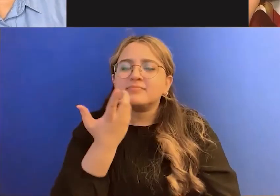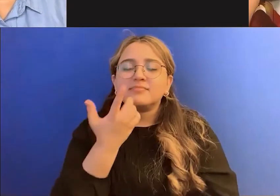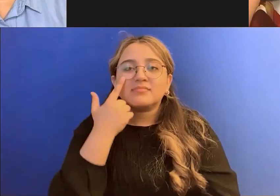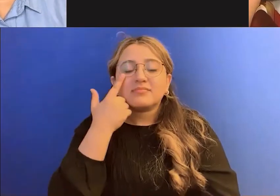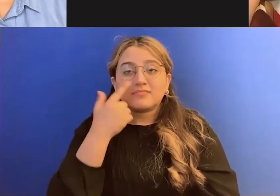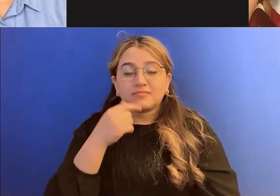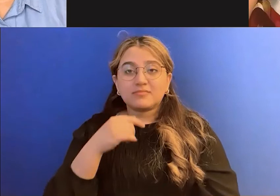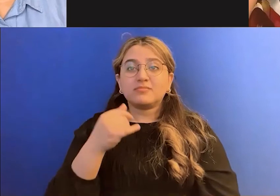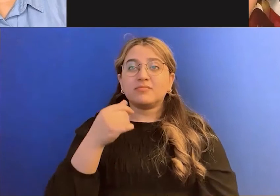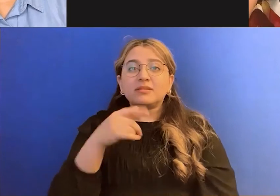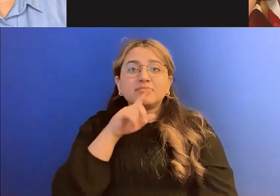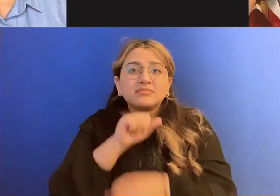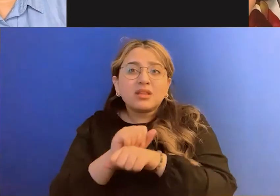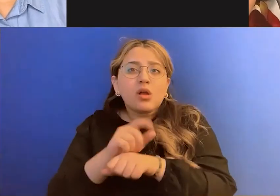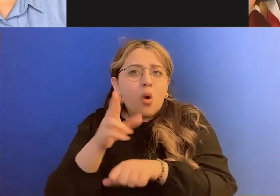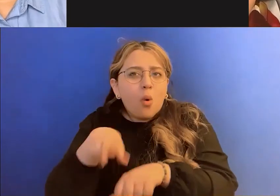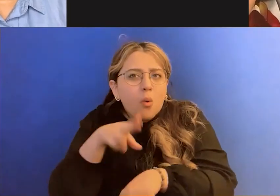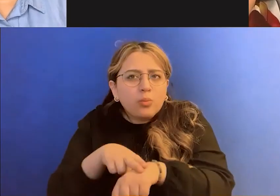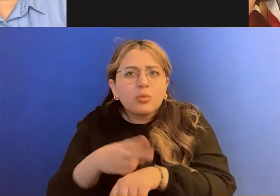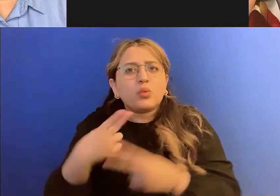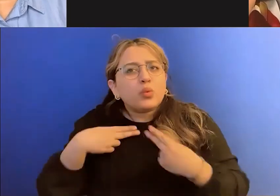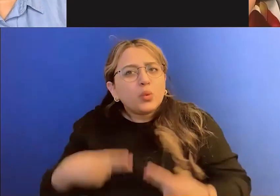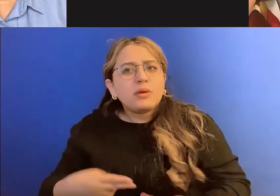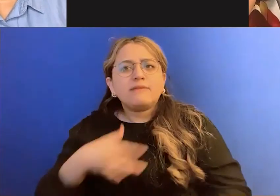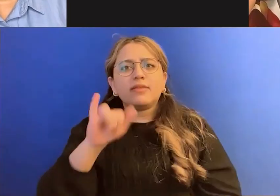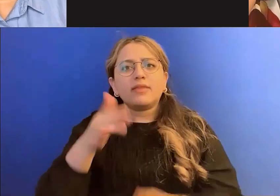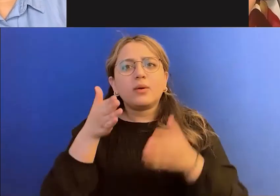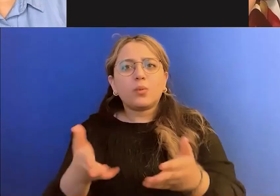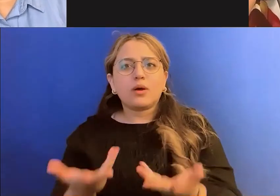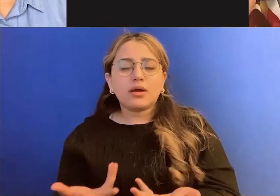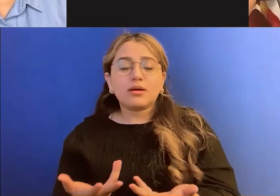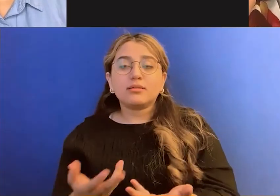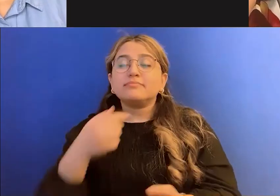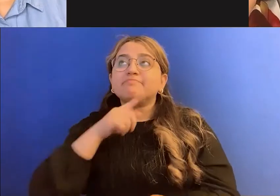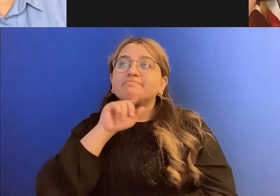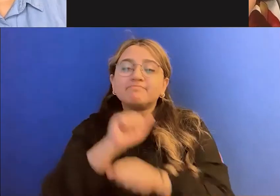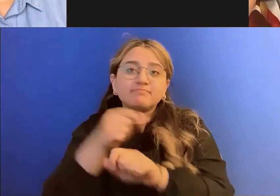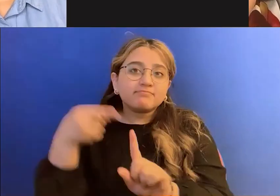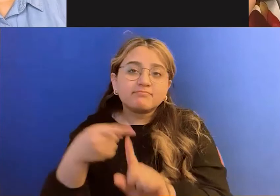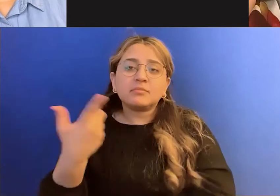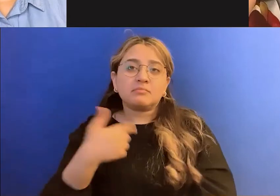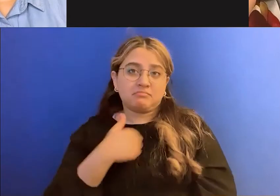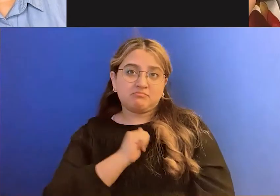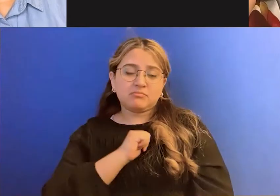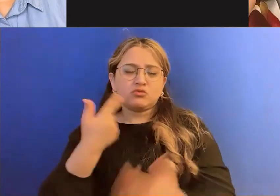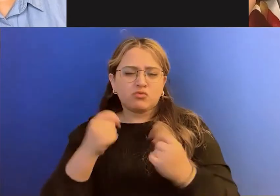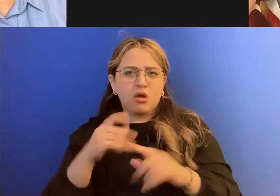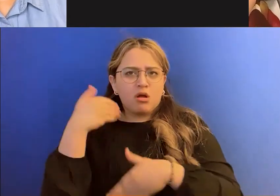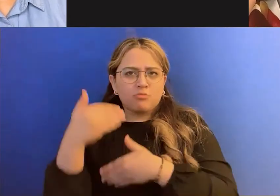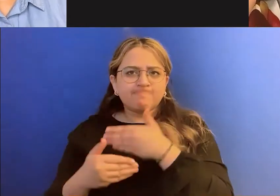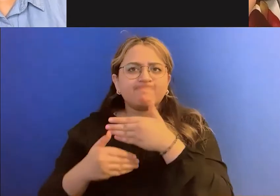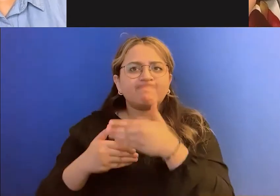feel that way. So I really, I try to pace myself and, um, especially like,